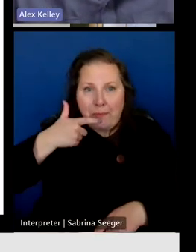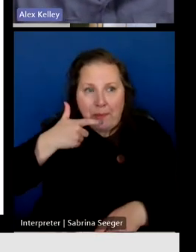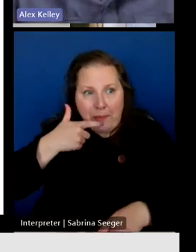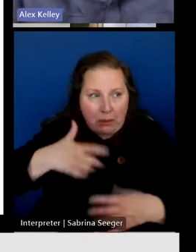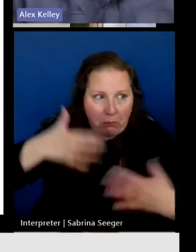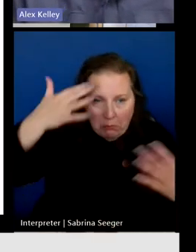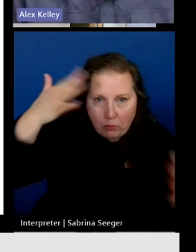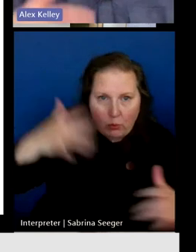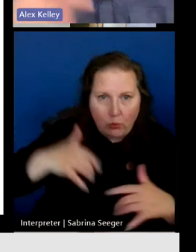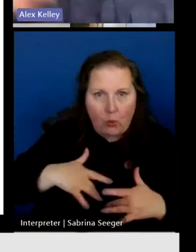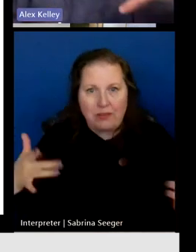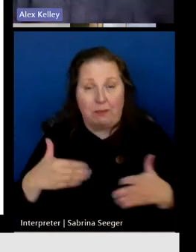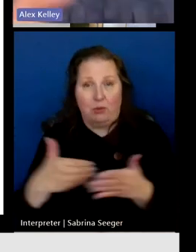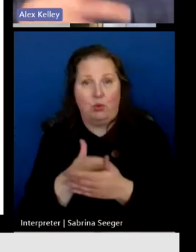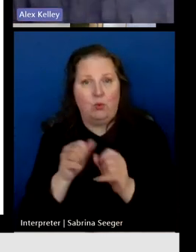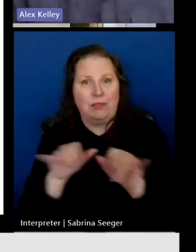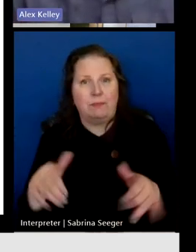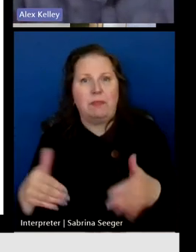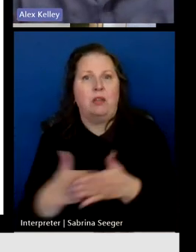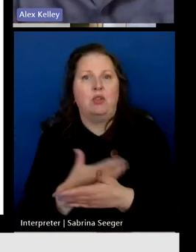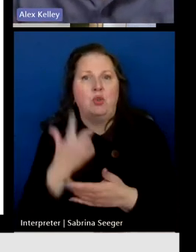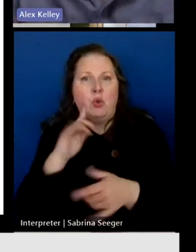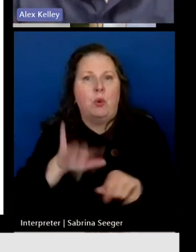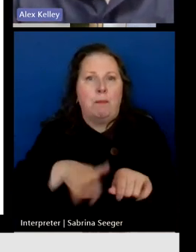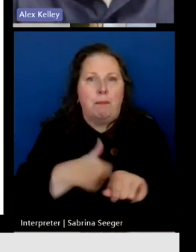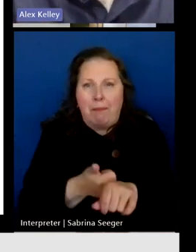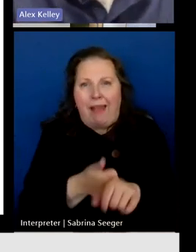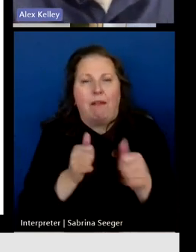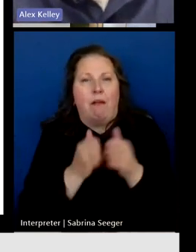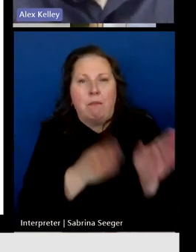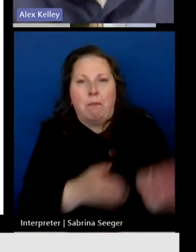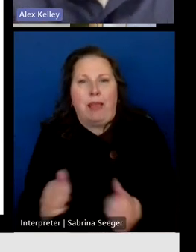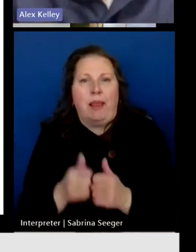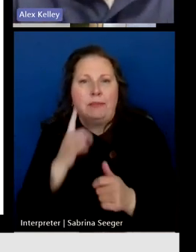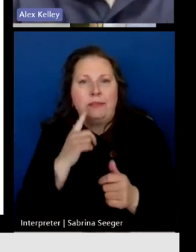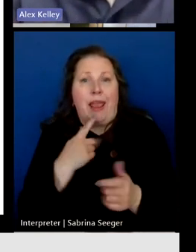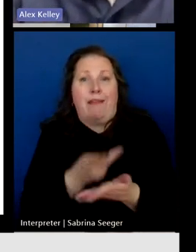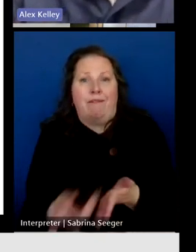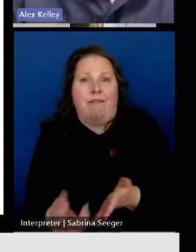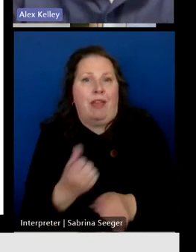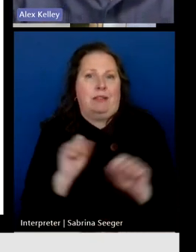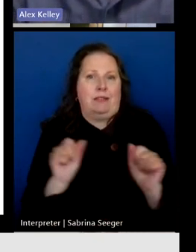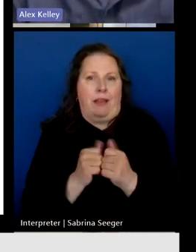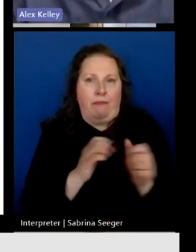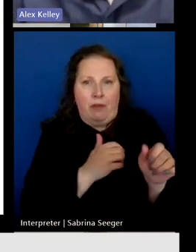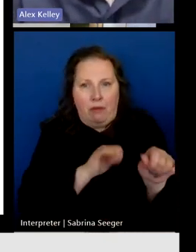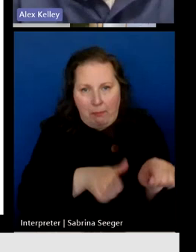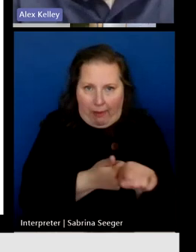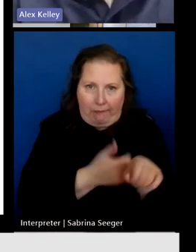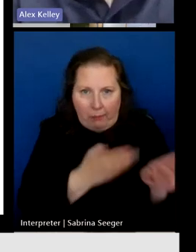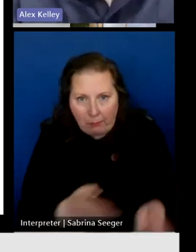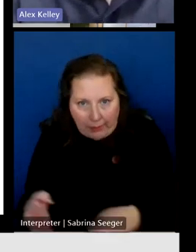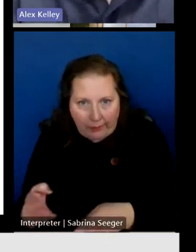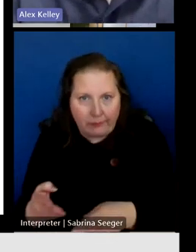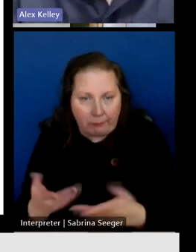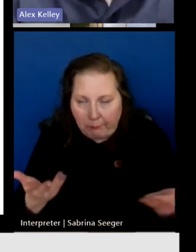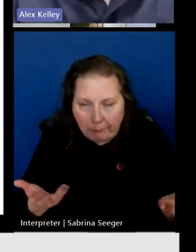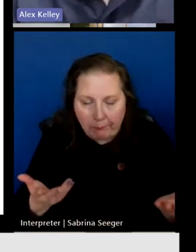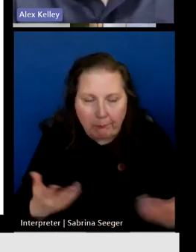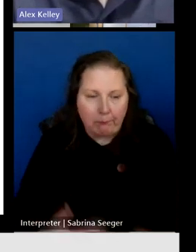new systems, you need new residency and new failover processes as you establish those new, a new framework there.